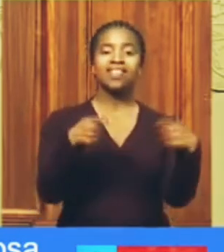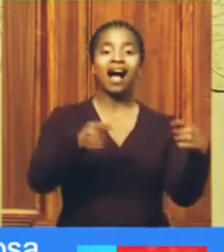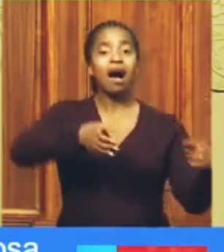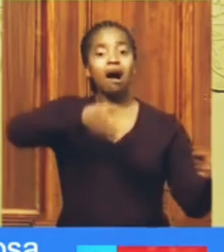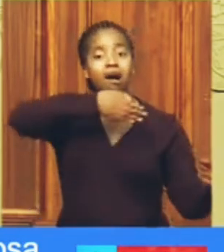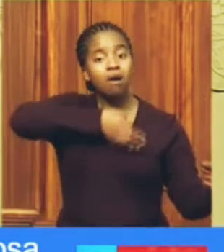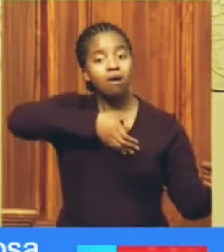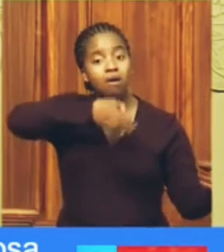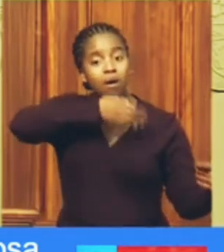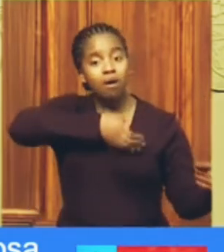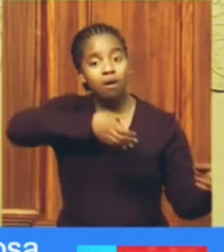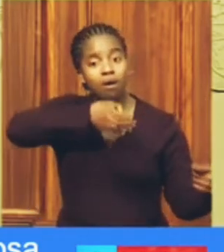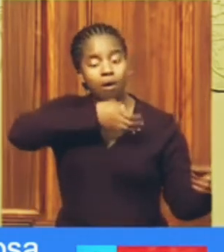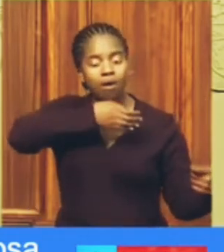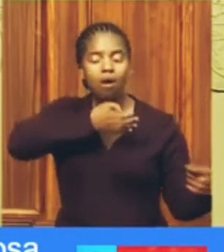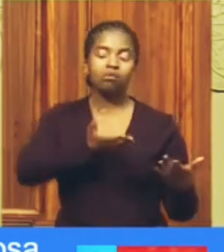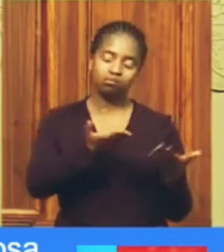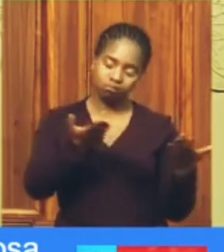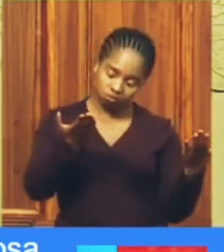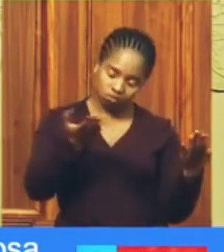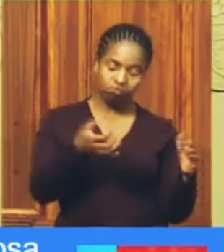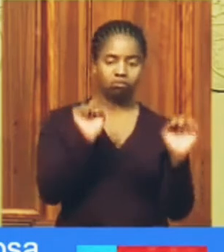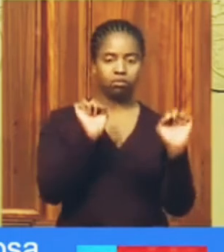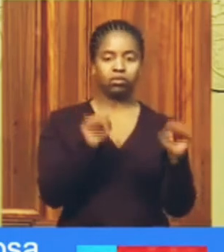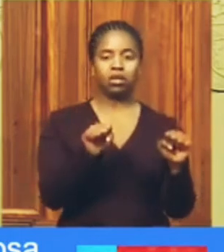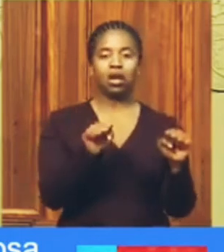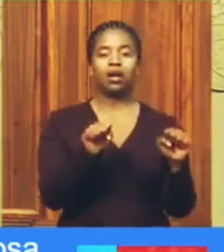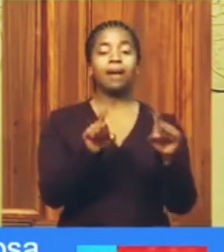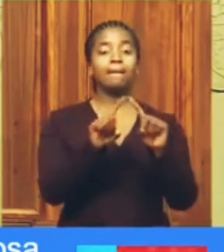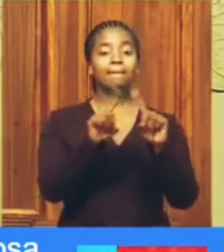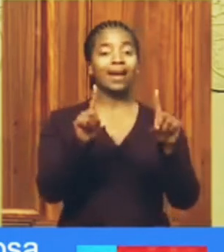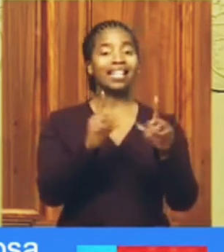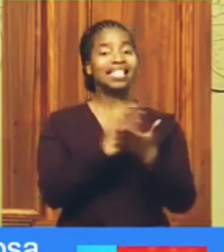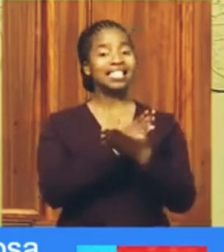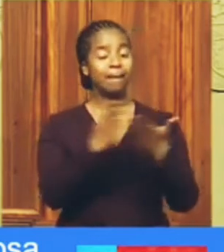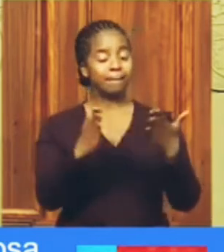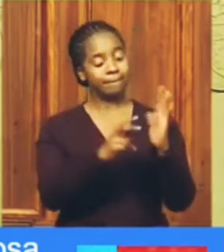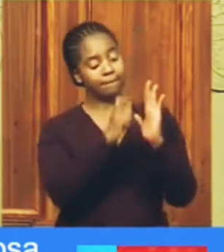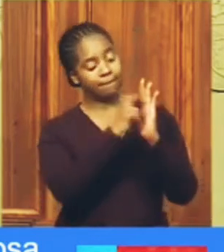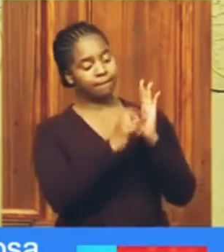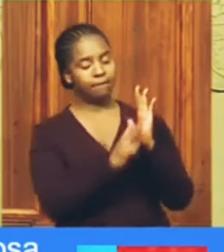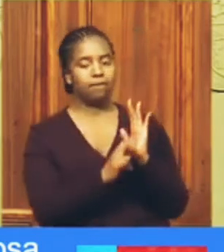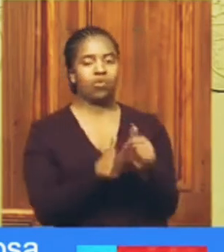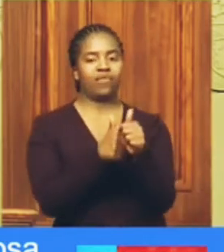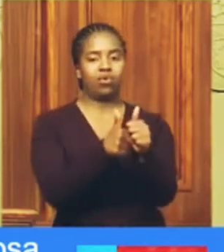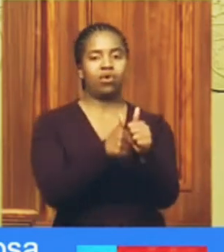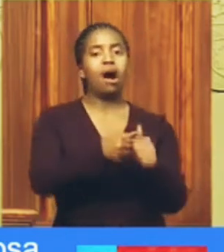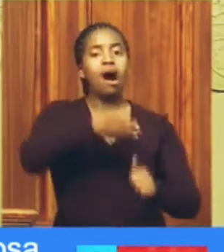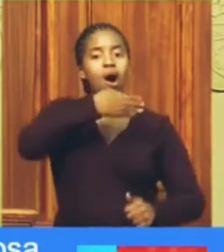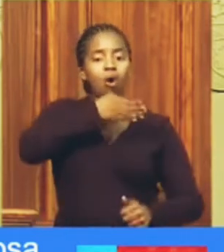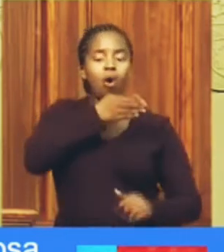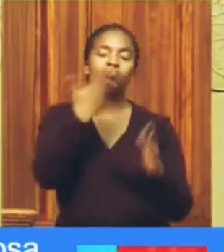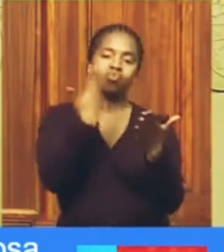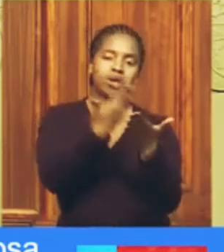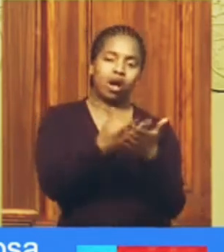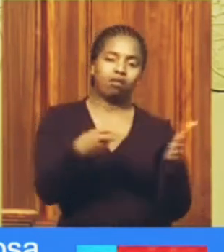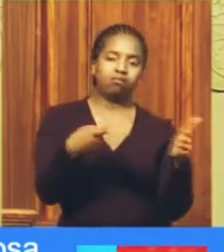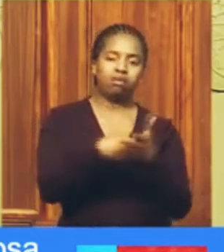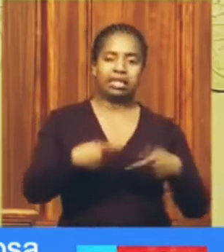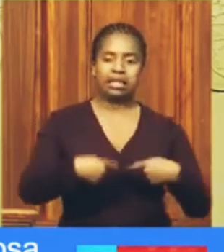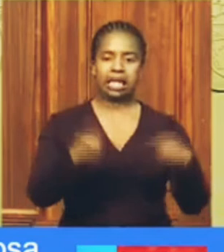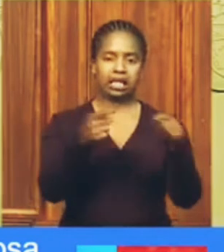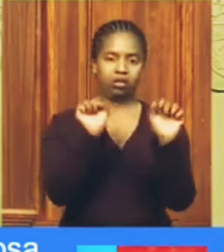alcohol will be lifted subject to certain restrictions. Alcohol will be